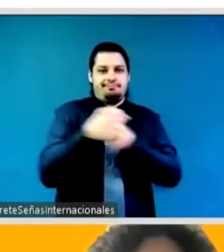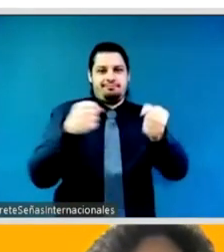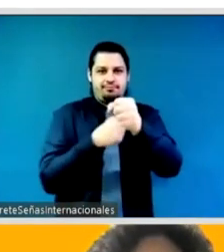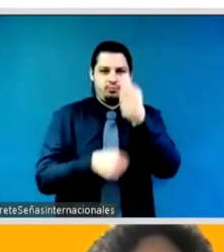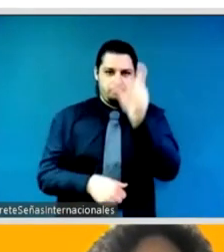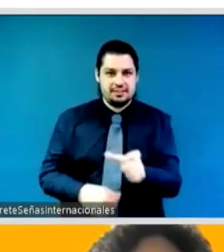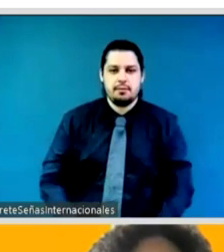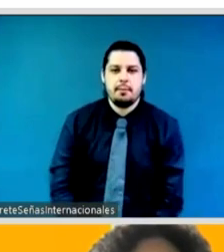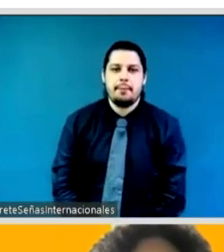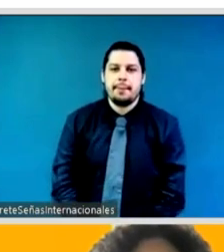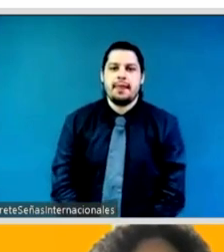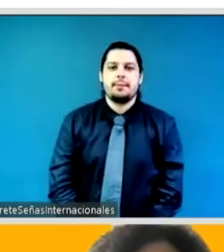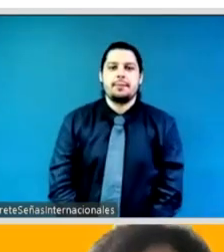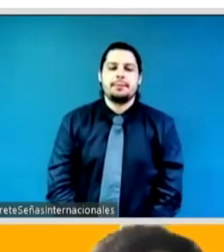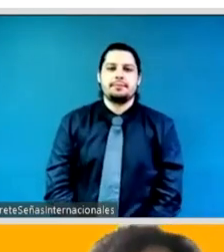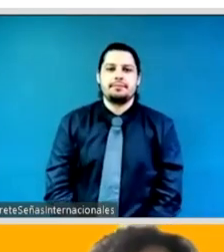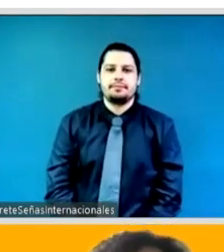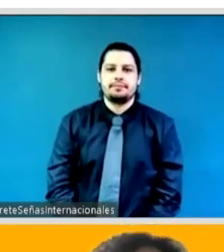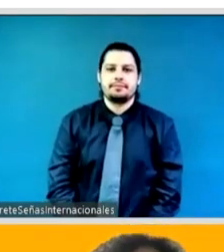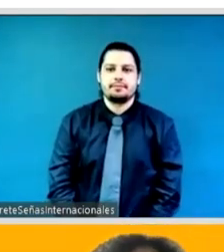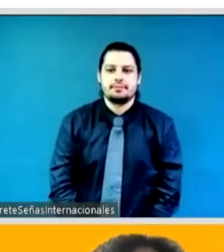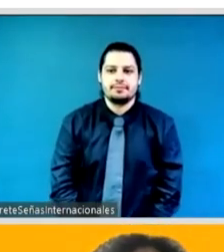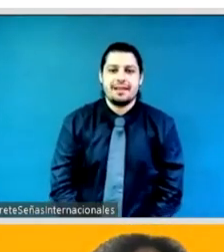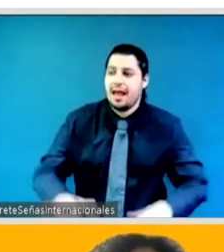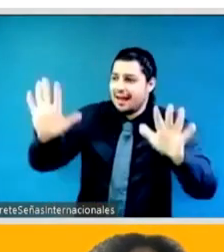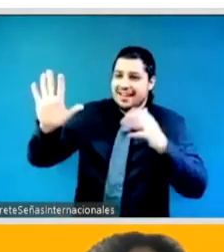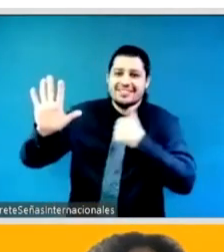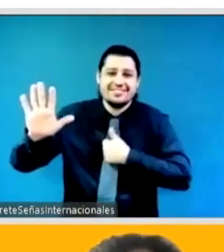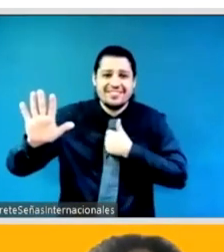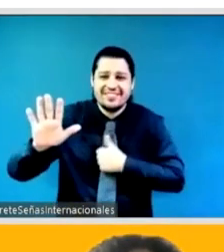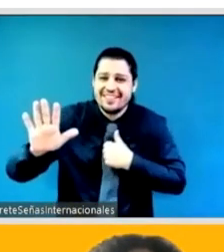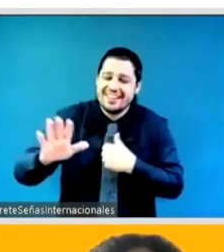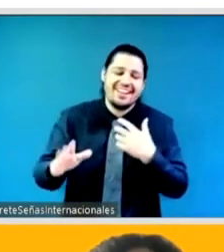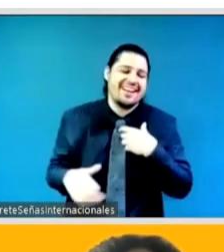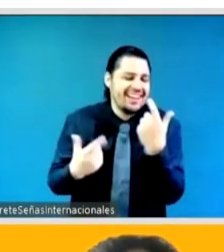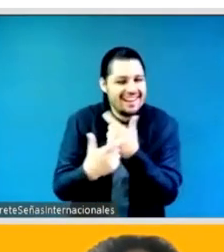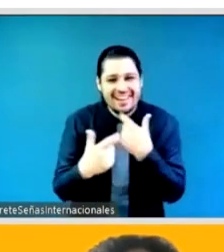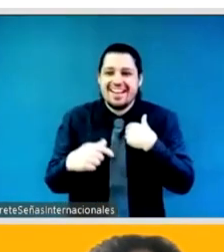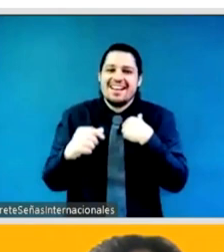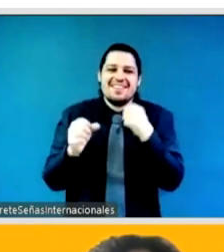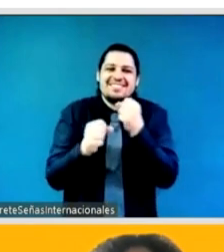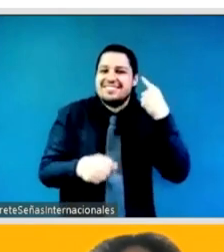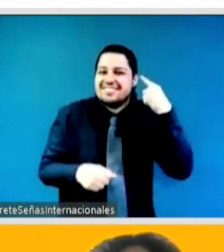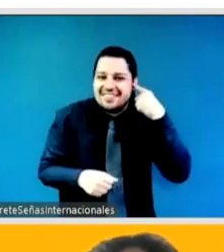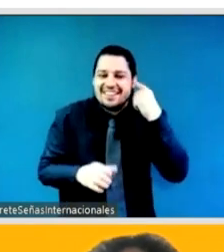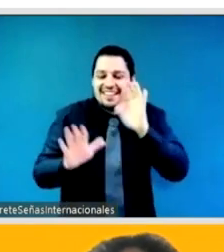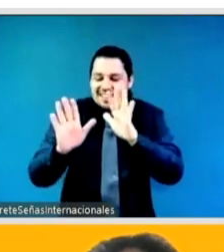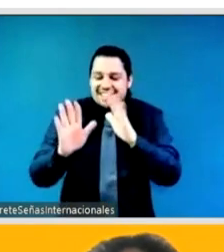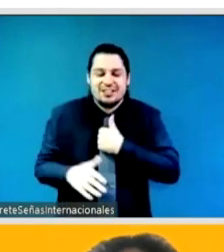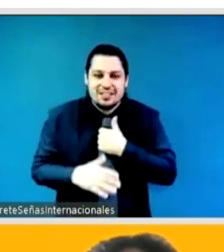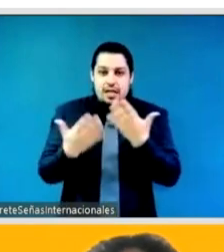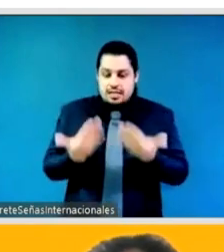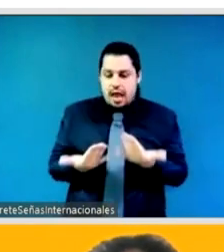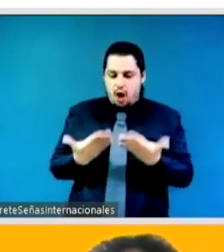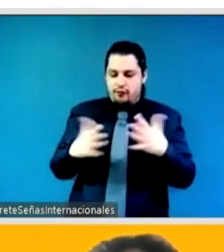unfortunately we cannot hear you yeah as kitty said uh sometimes we have we are in the budget